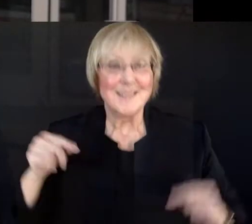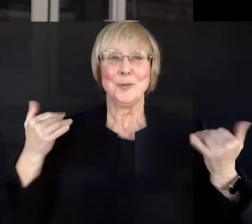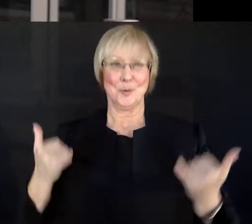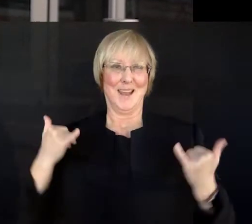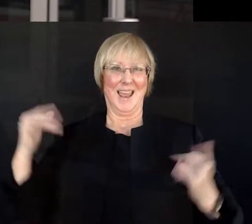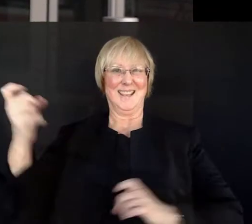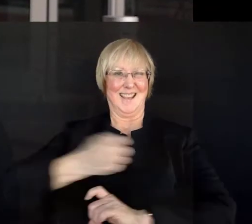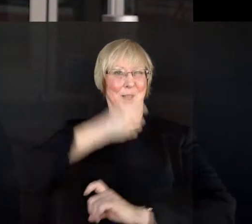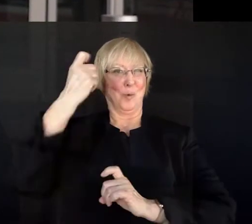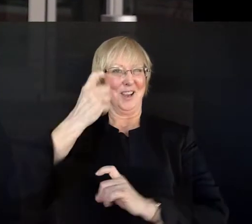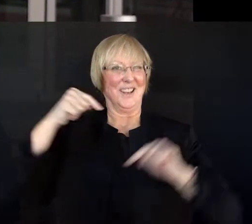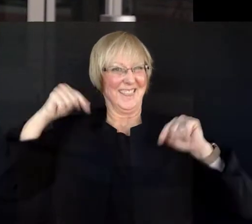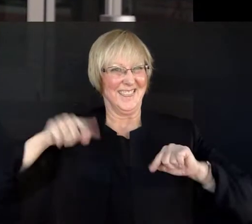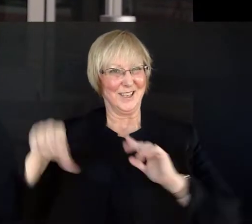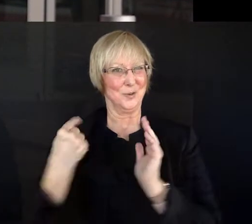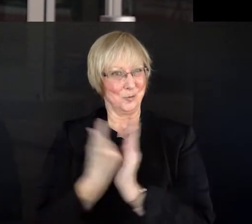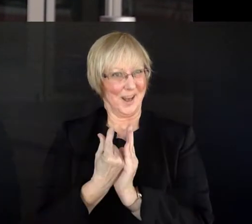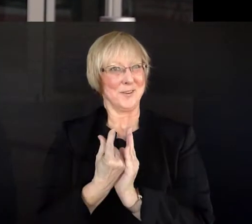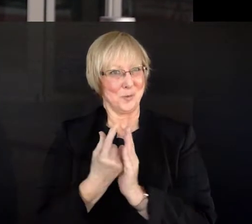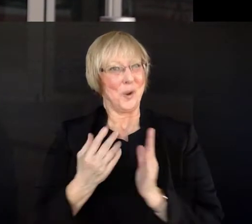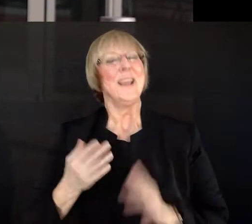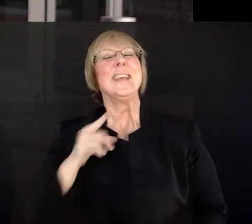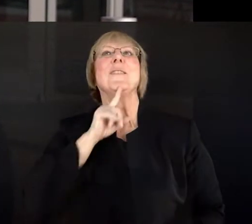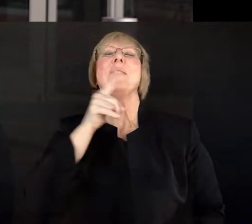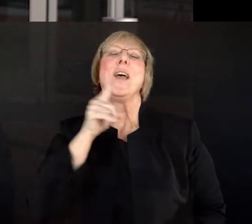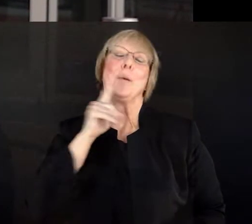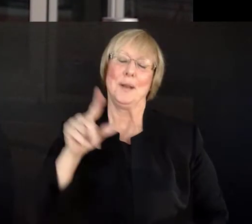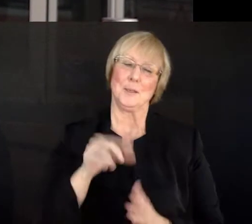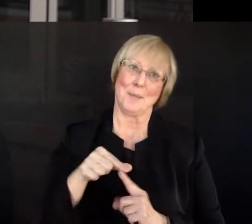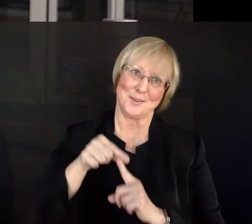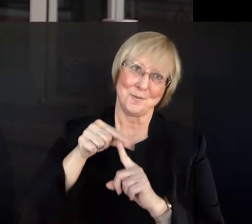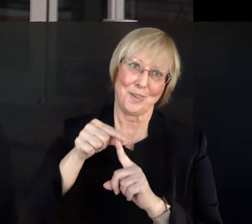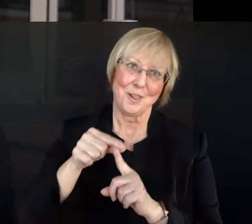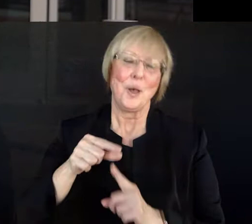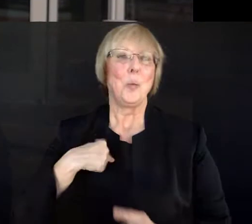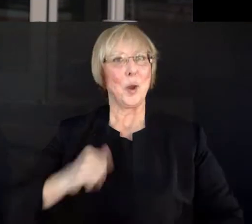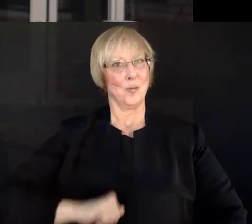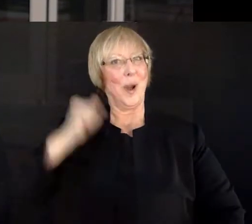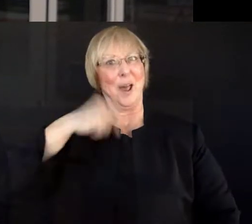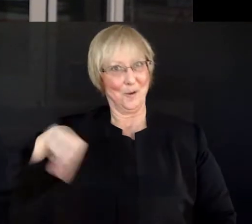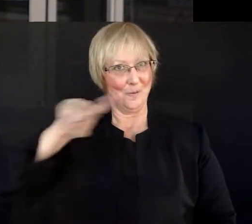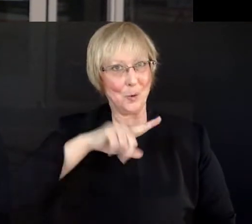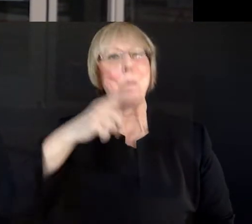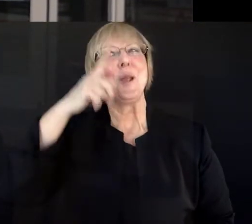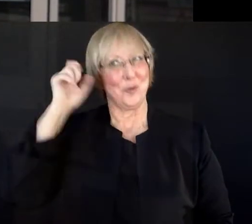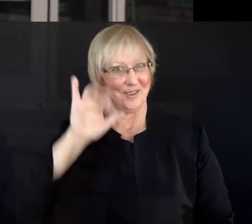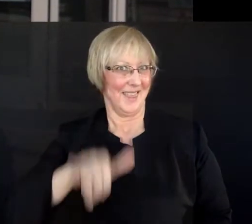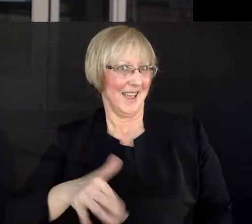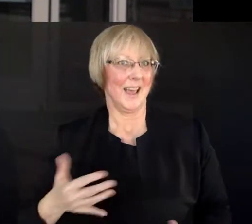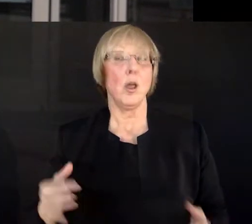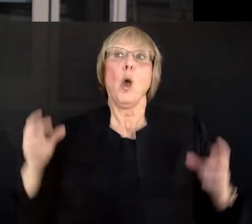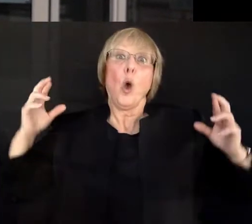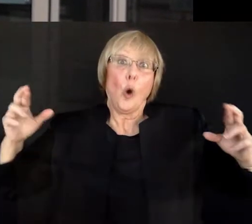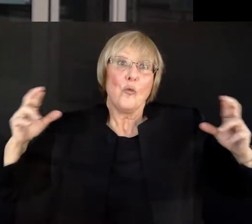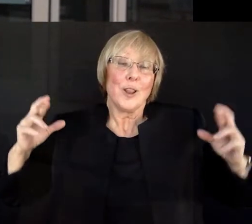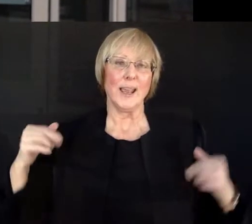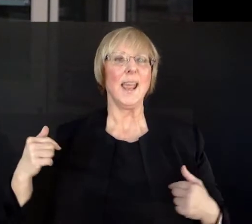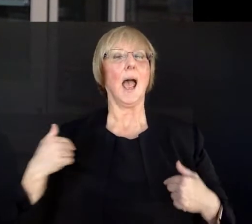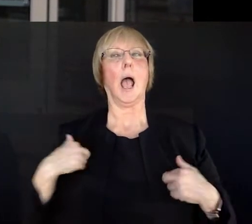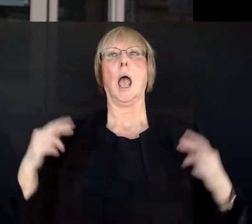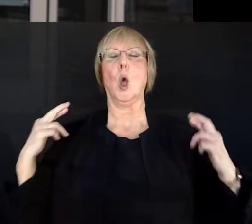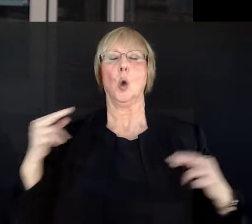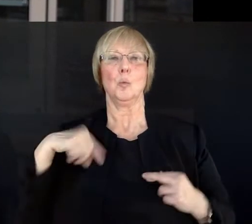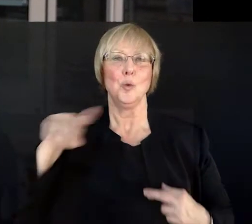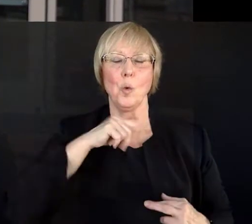regard, this celebration, this graduation is uniquely special. And we are so very proud of you because of that. And